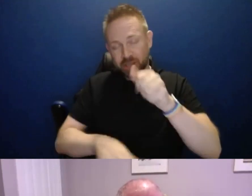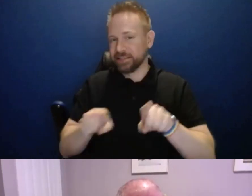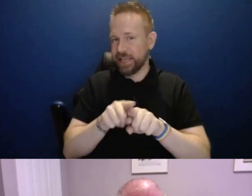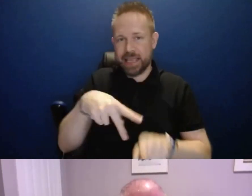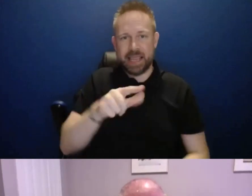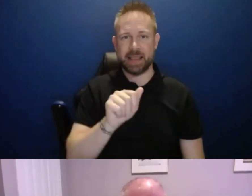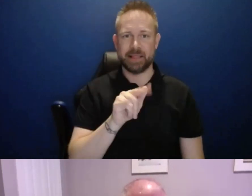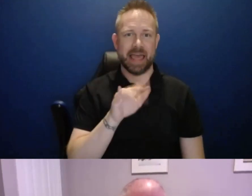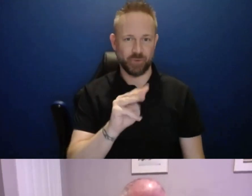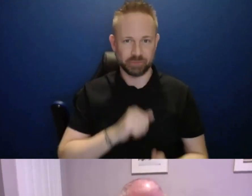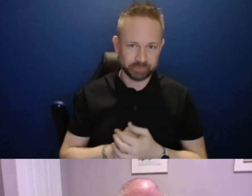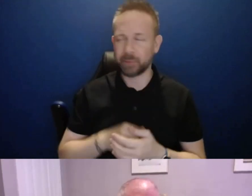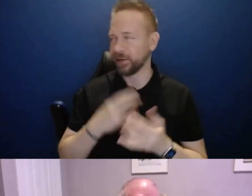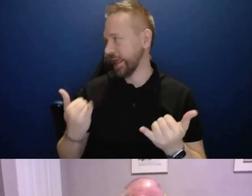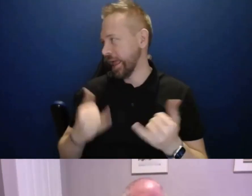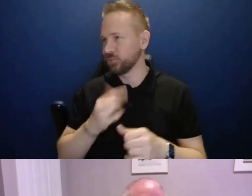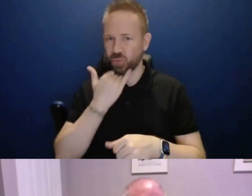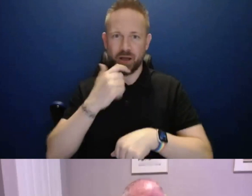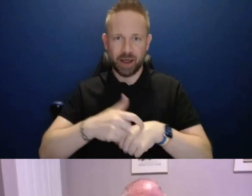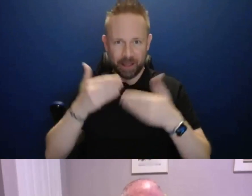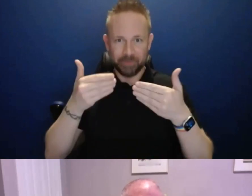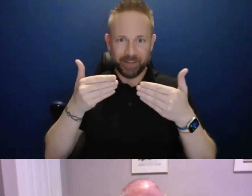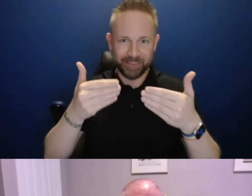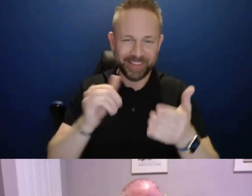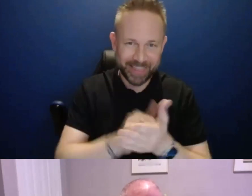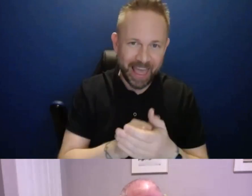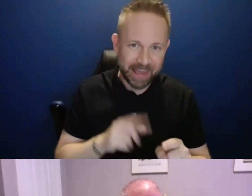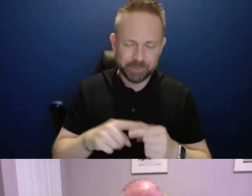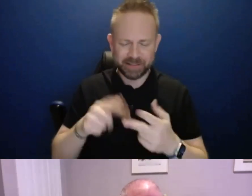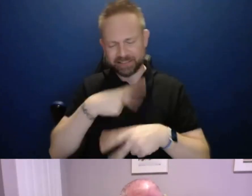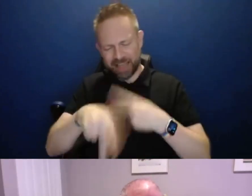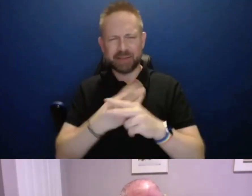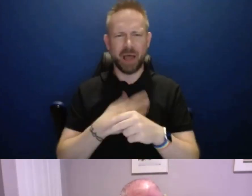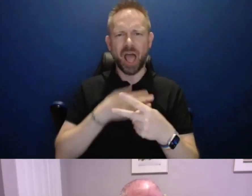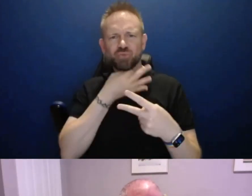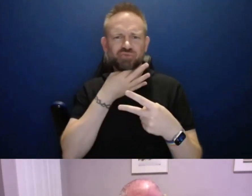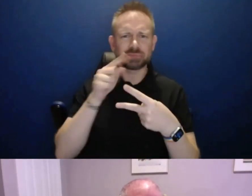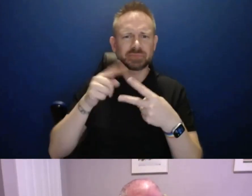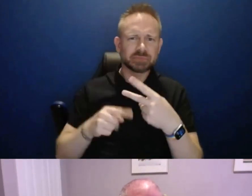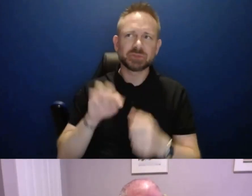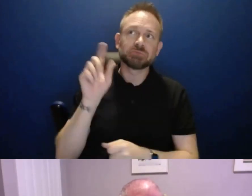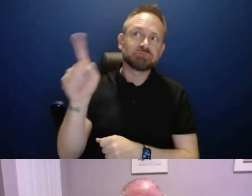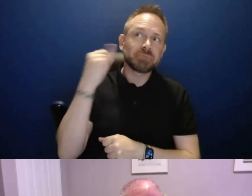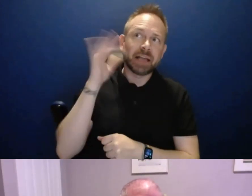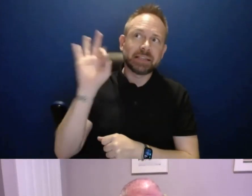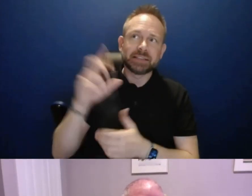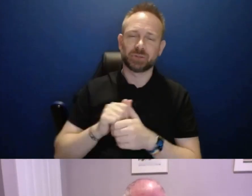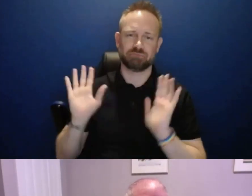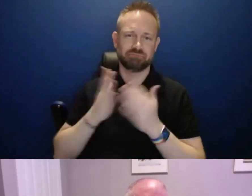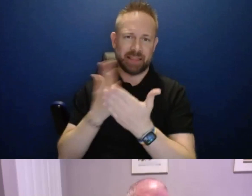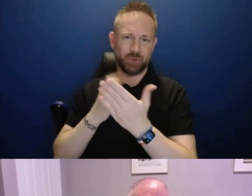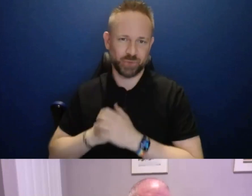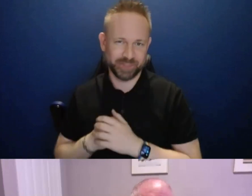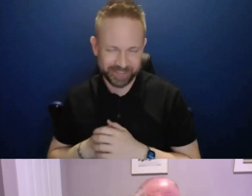answer. And, but I just wanted to ask those kinds of questions just to figure out where this would fit. Thank you so much. And